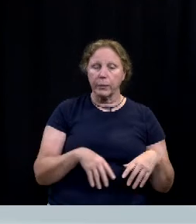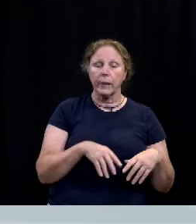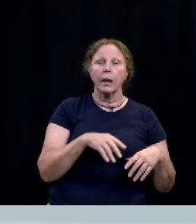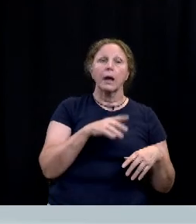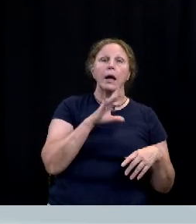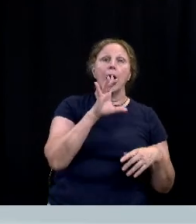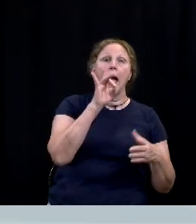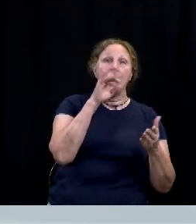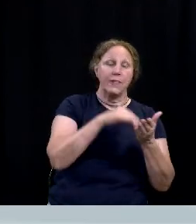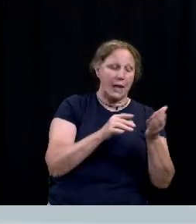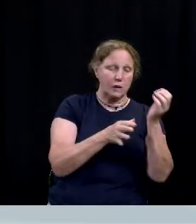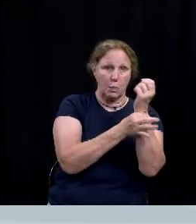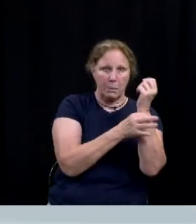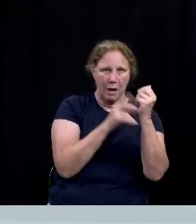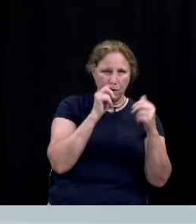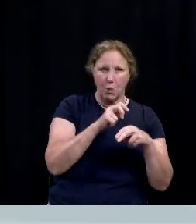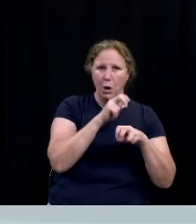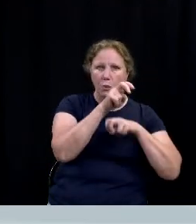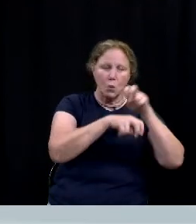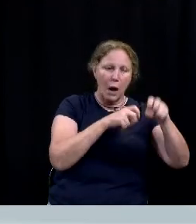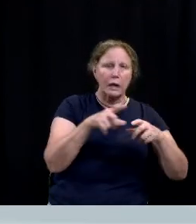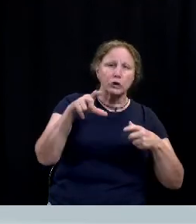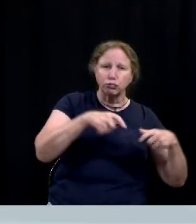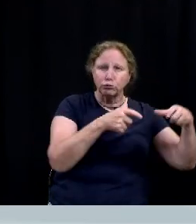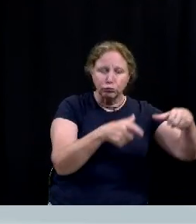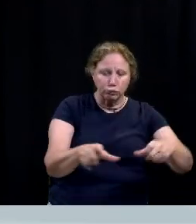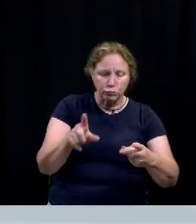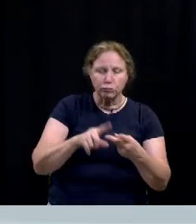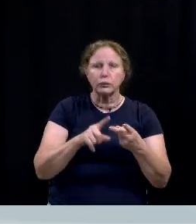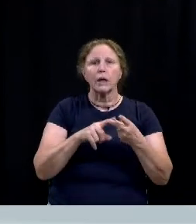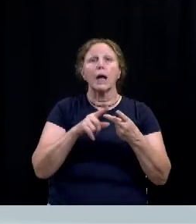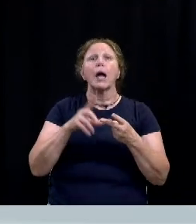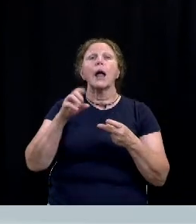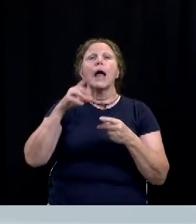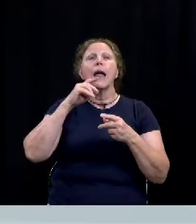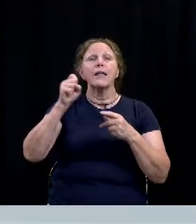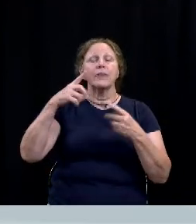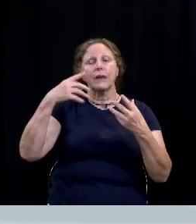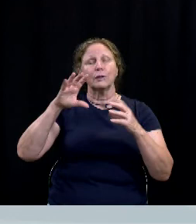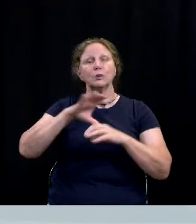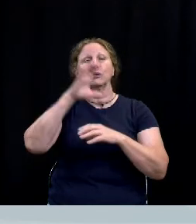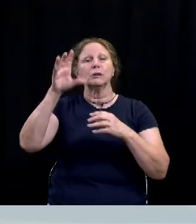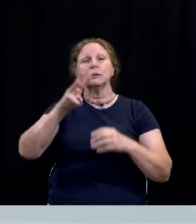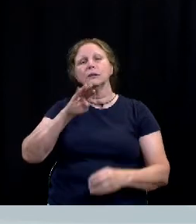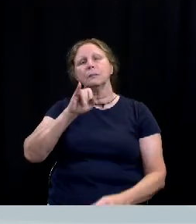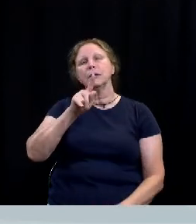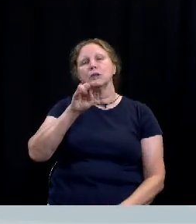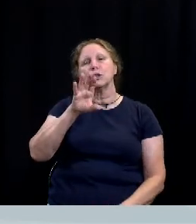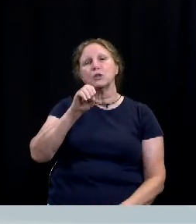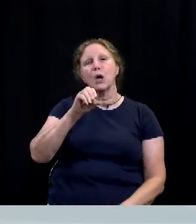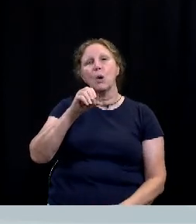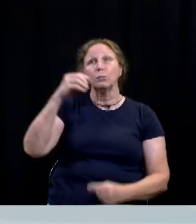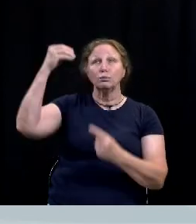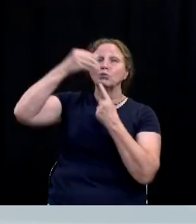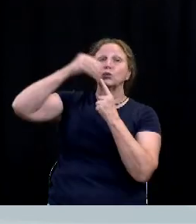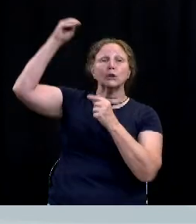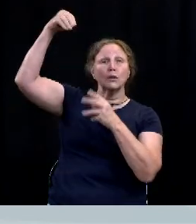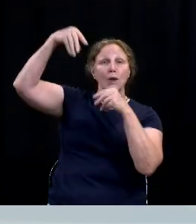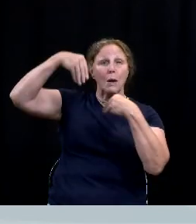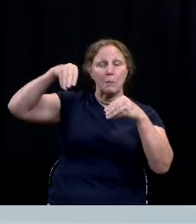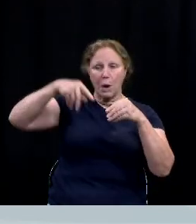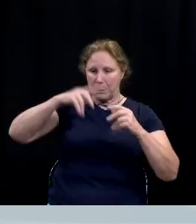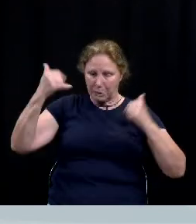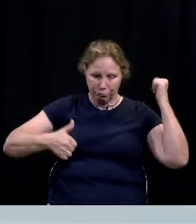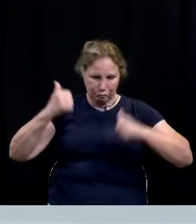wristbands to the rides and the snow hill our mistletoe market has grown to where we have 45 different merchants and artists that